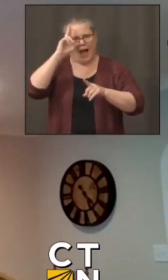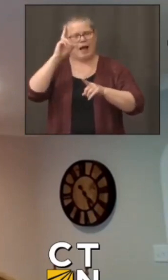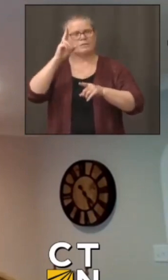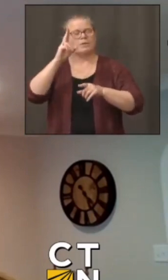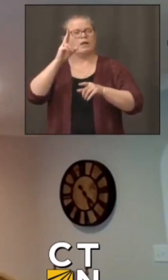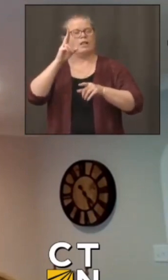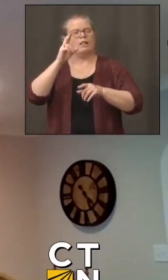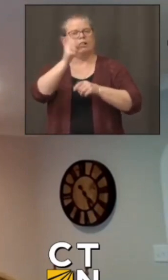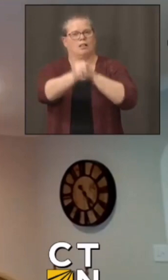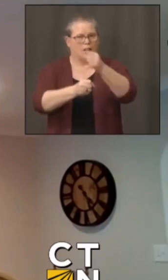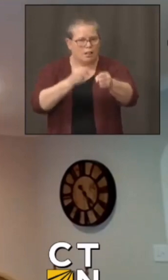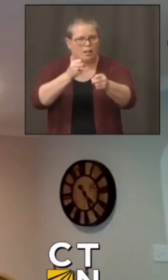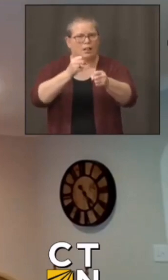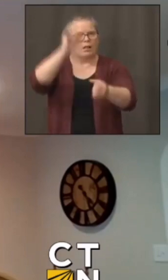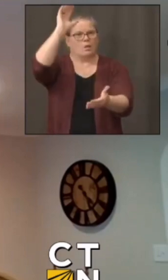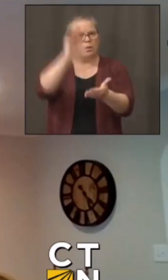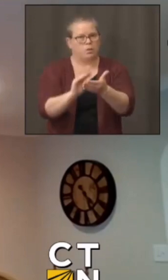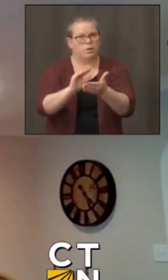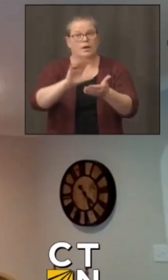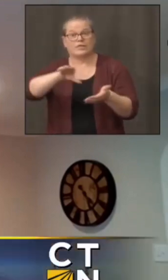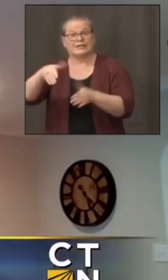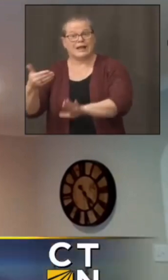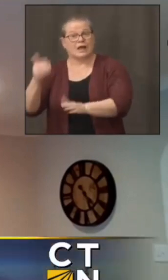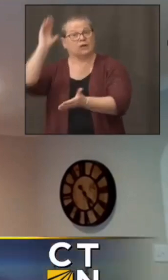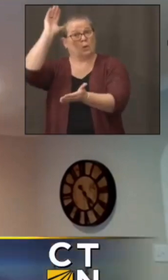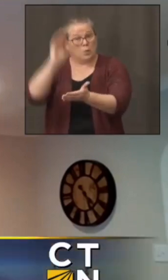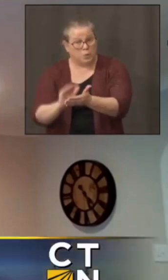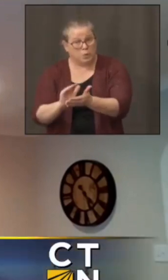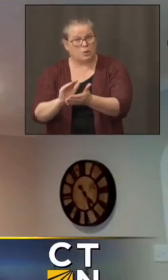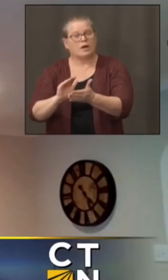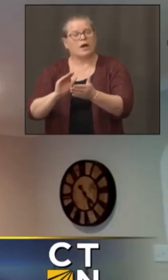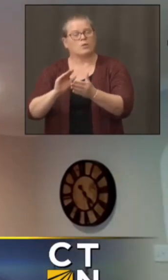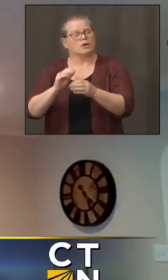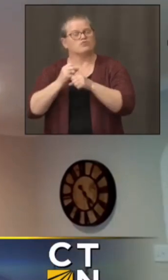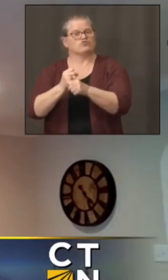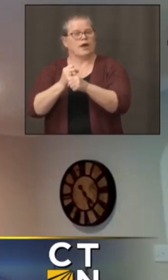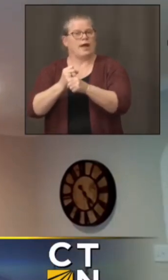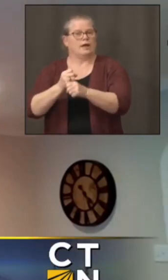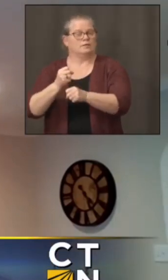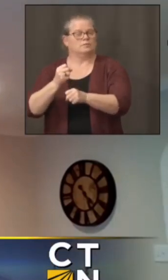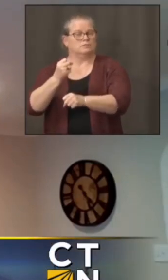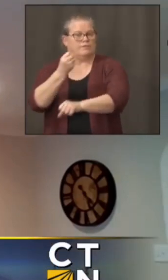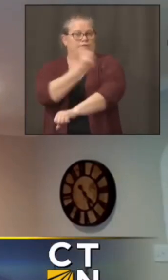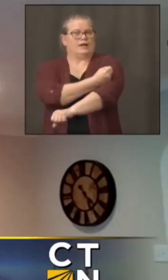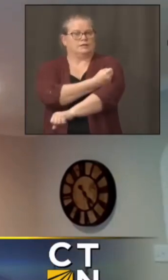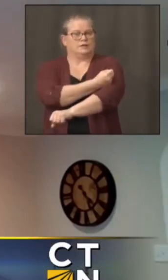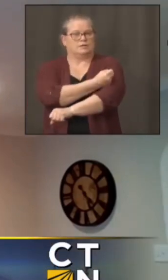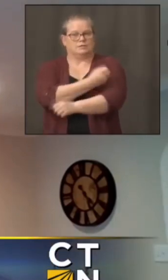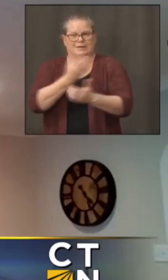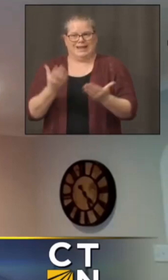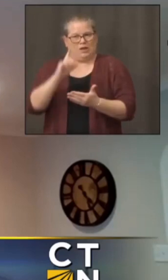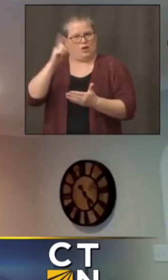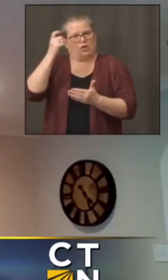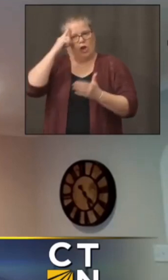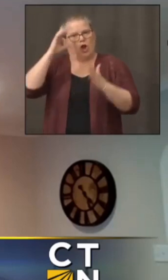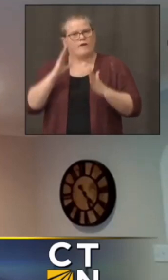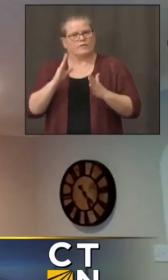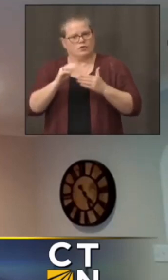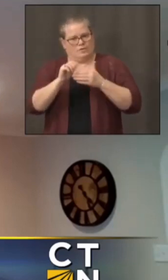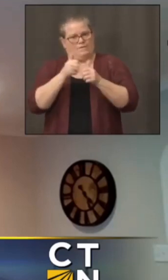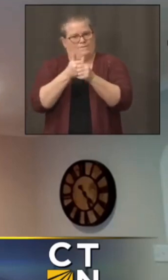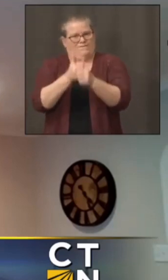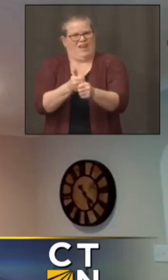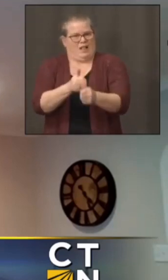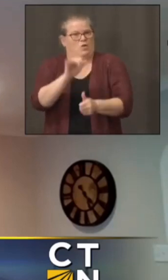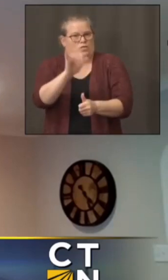implement a vaccine which is exactly uh the process that the governor is leading so um in order to have